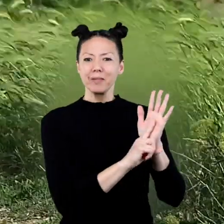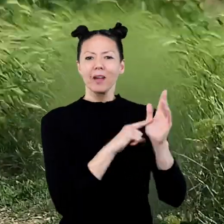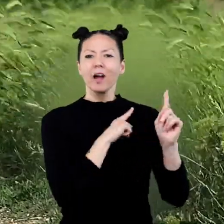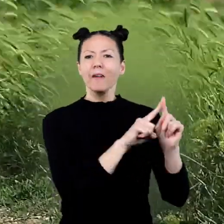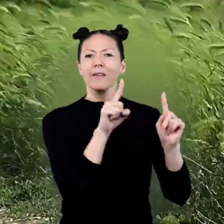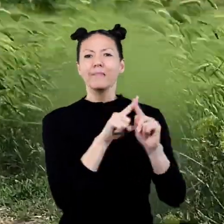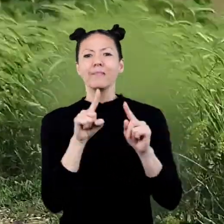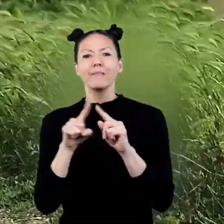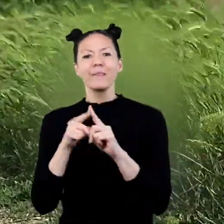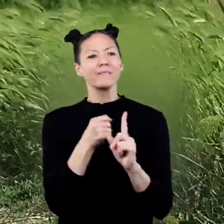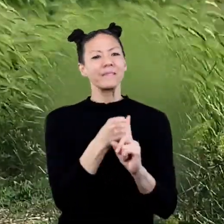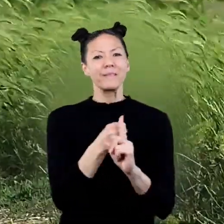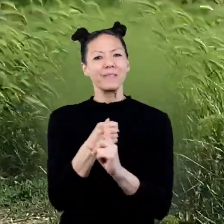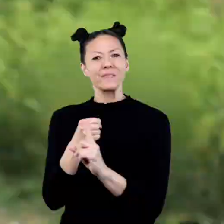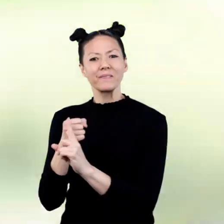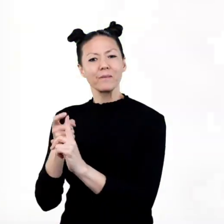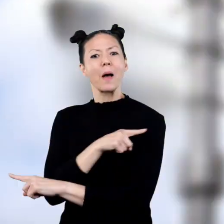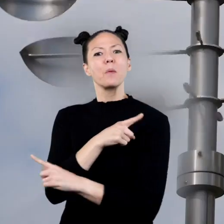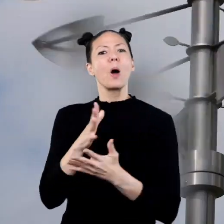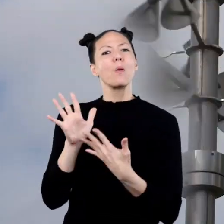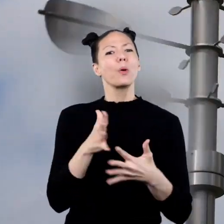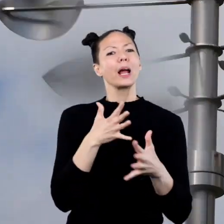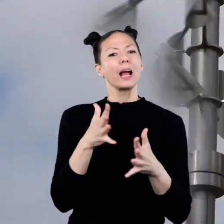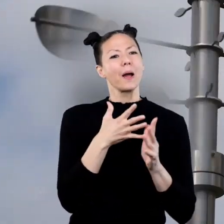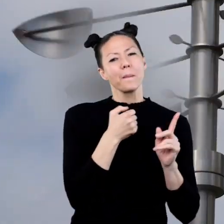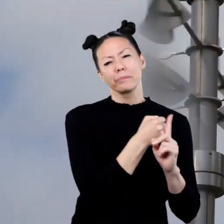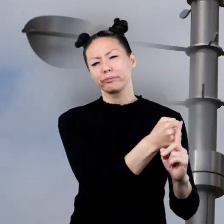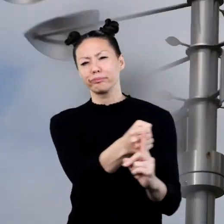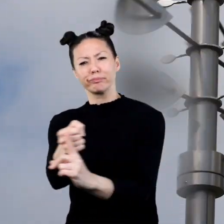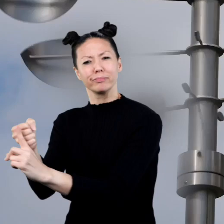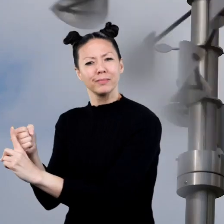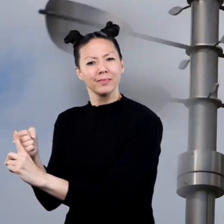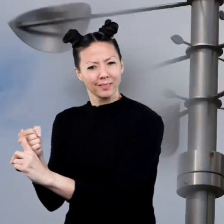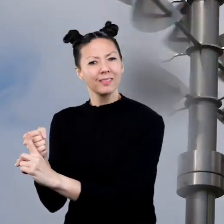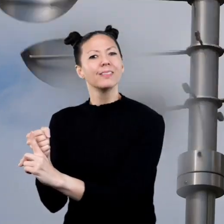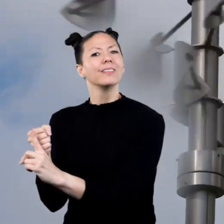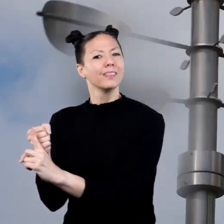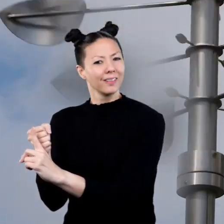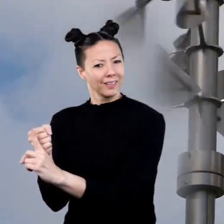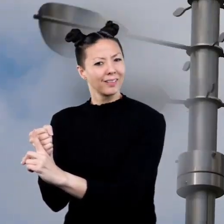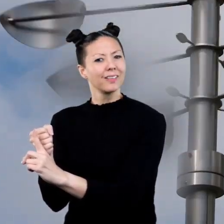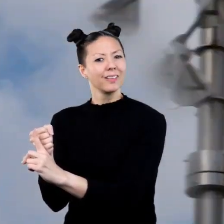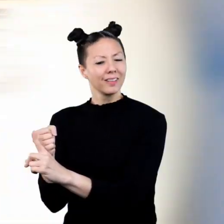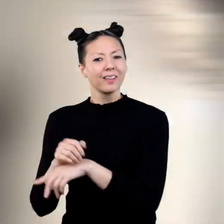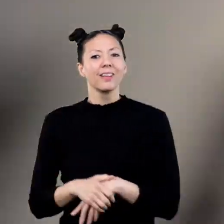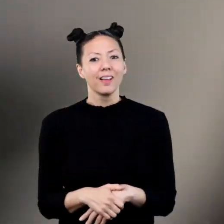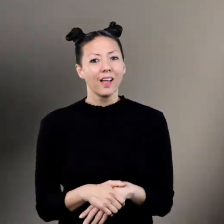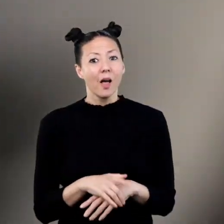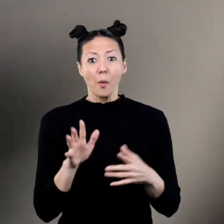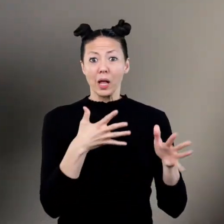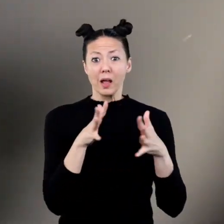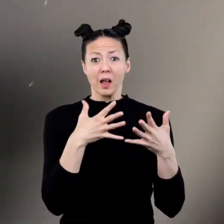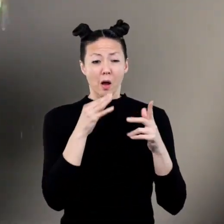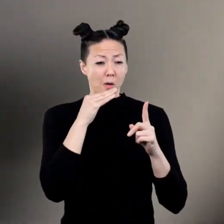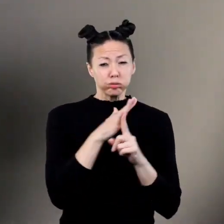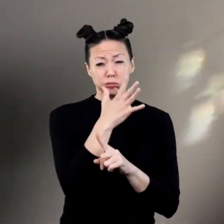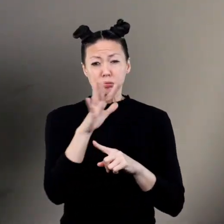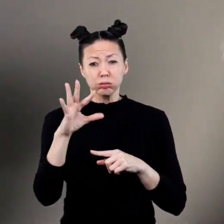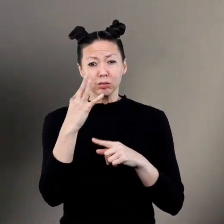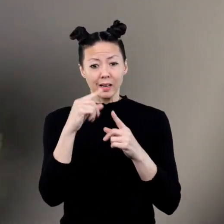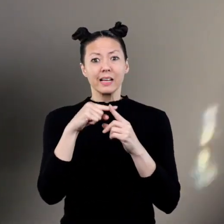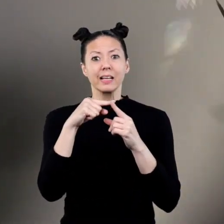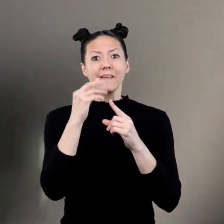Those are all effects of the wind. Now let's talk about how one of those effects can cause another. When the wind blows,